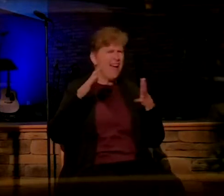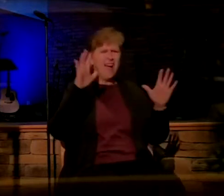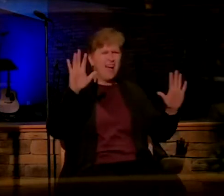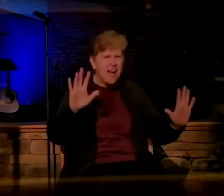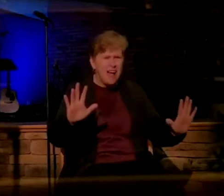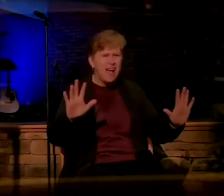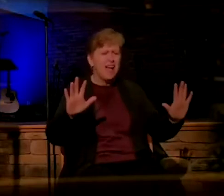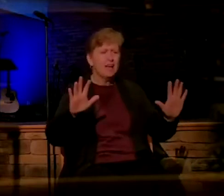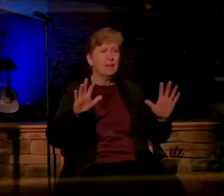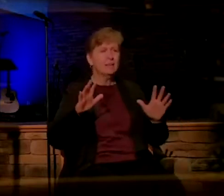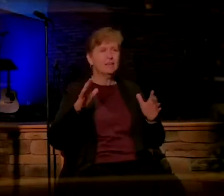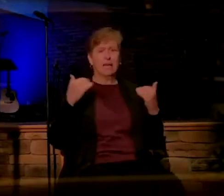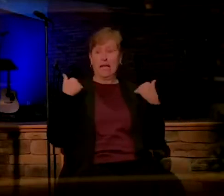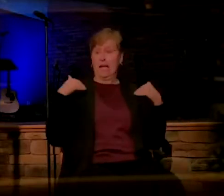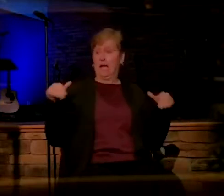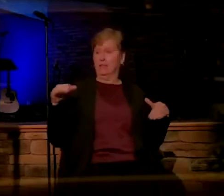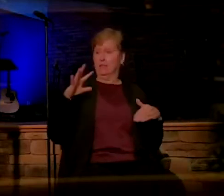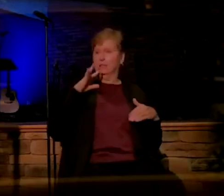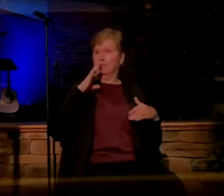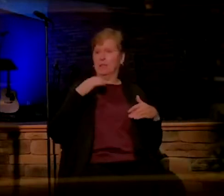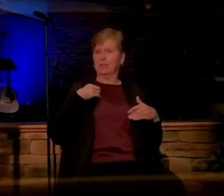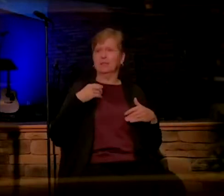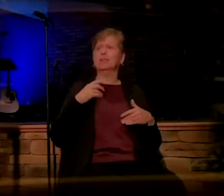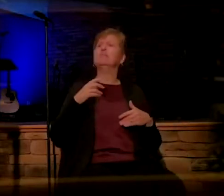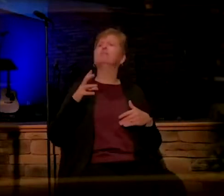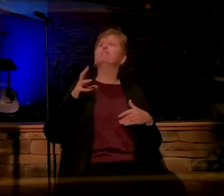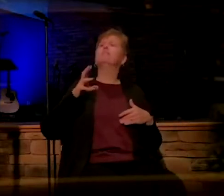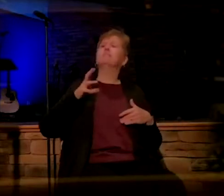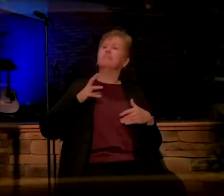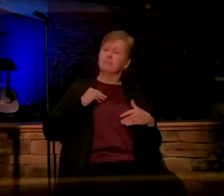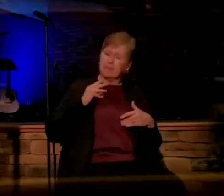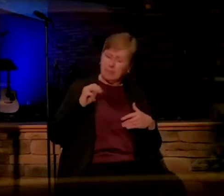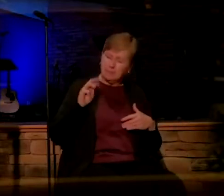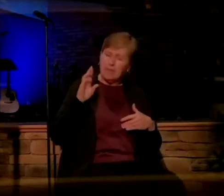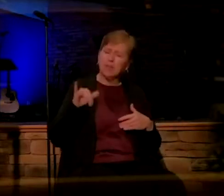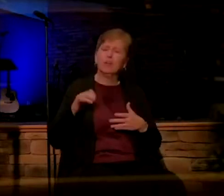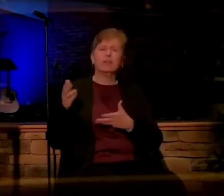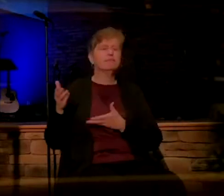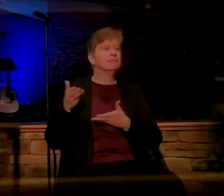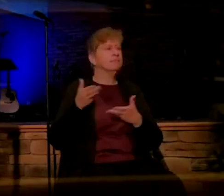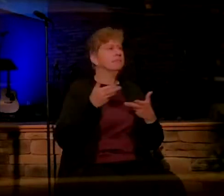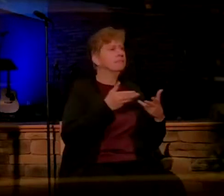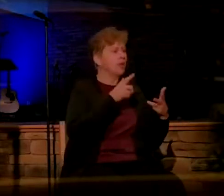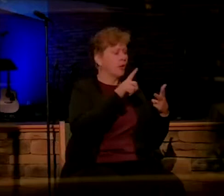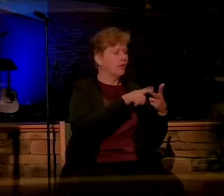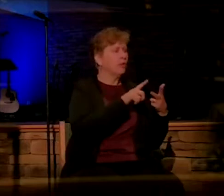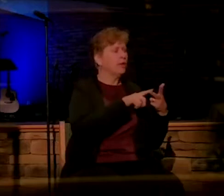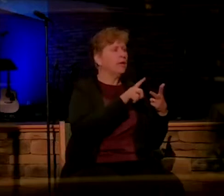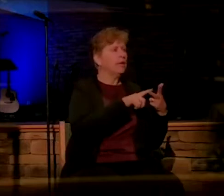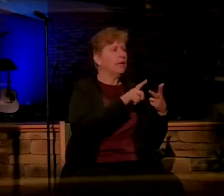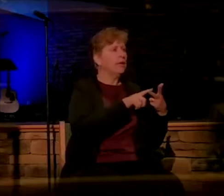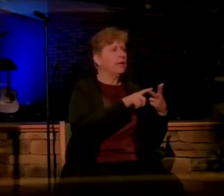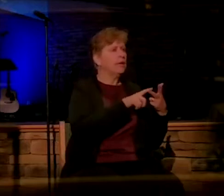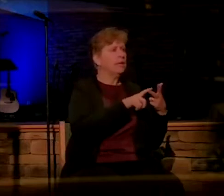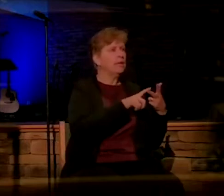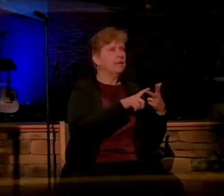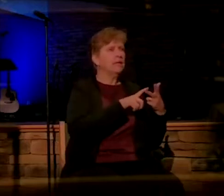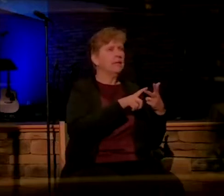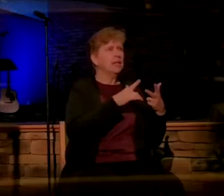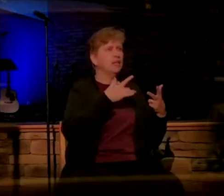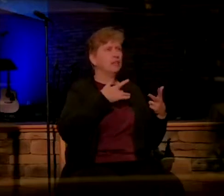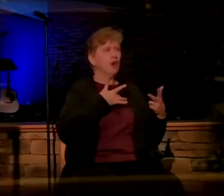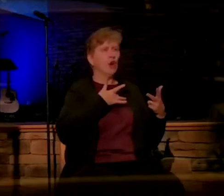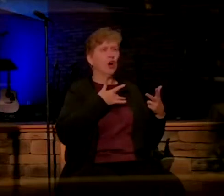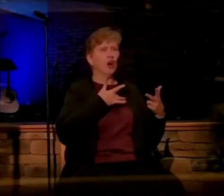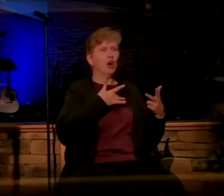of a sudden an angel speaks to him and he takes Mary home to be his wife. Step number three. And suddenly it seems as if his turbulent heart